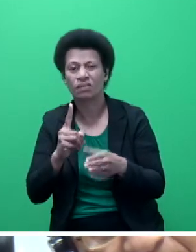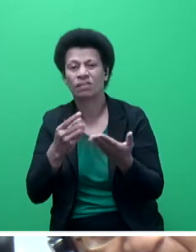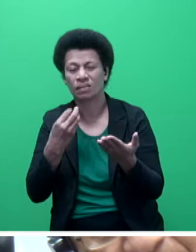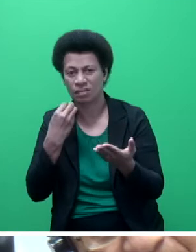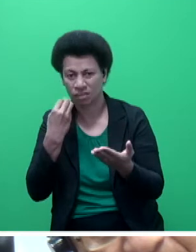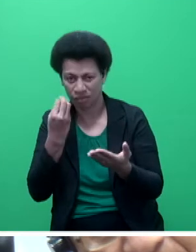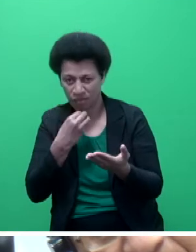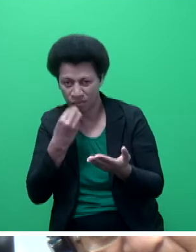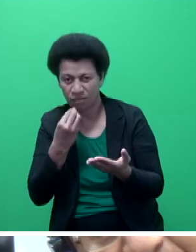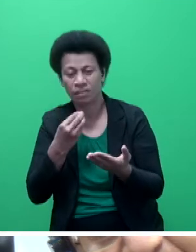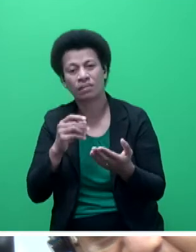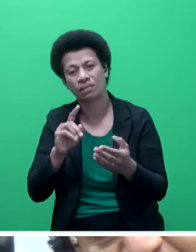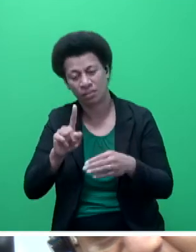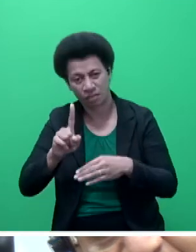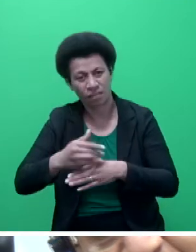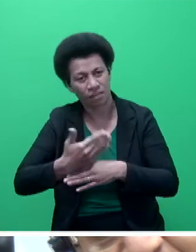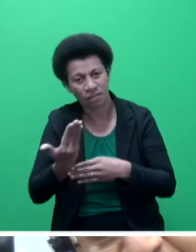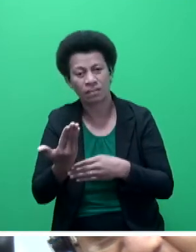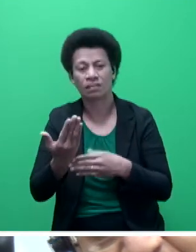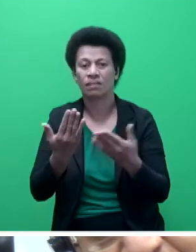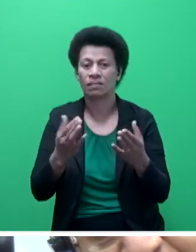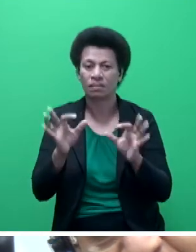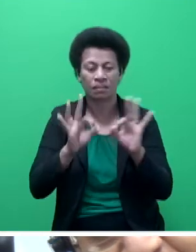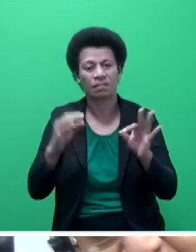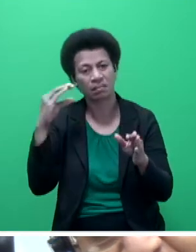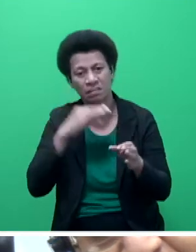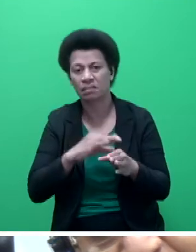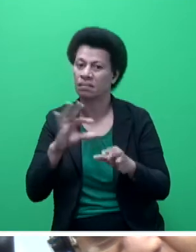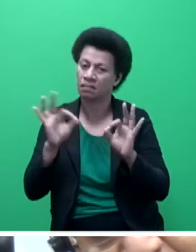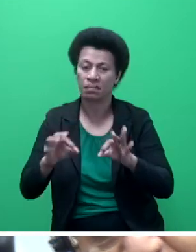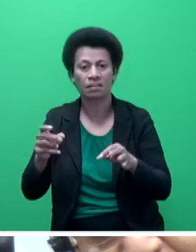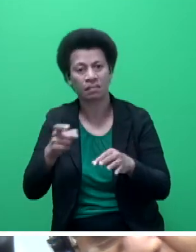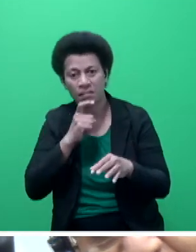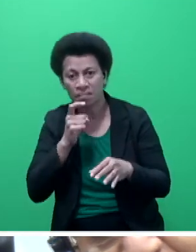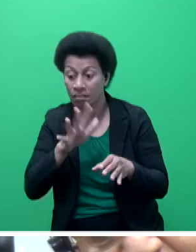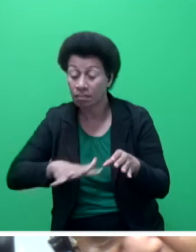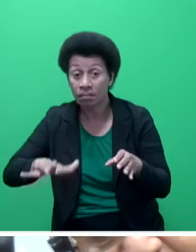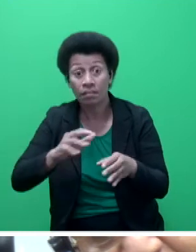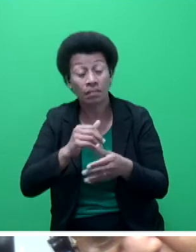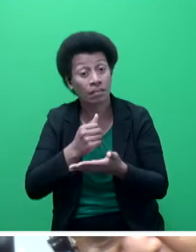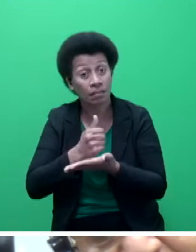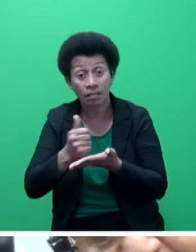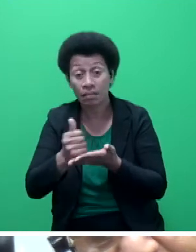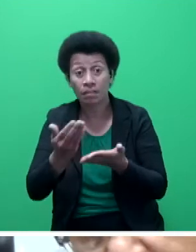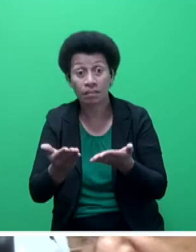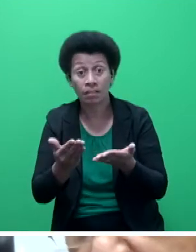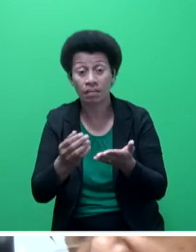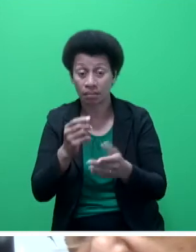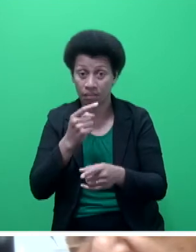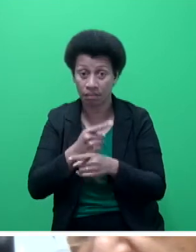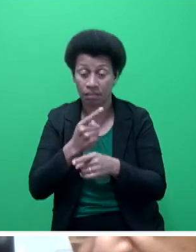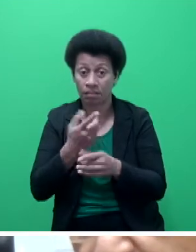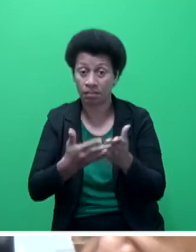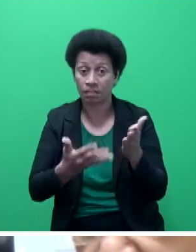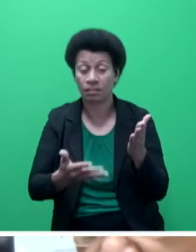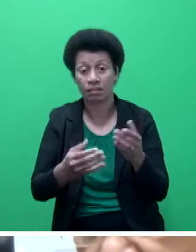bus, or walk less than one kilometer to get to the bus. All these important statistics were there. None of them spoke about it. Honorable Rondondro let